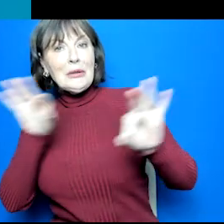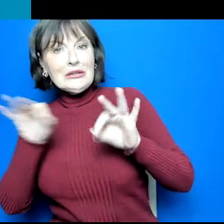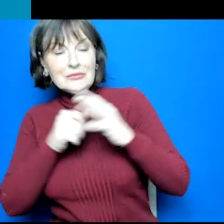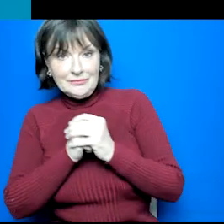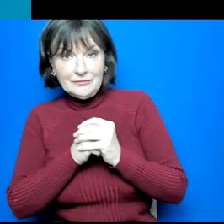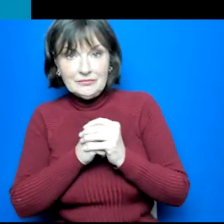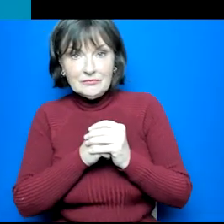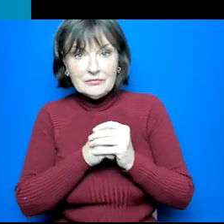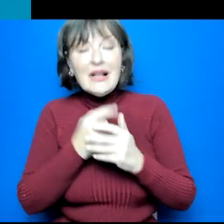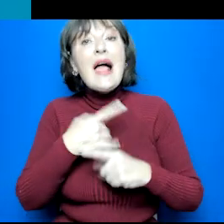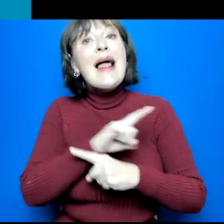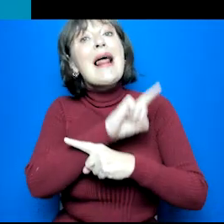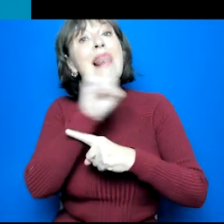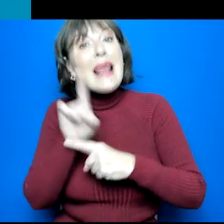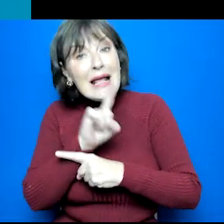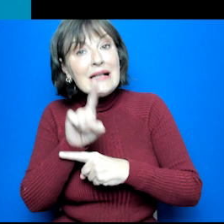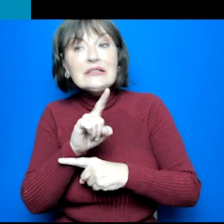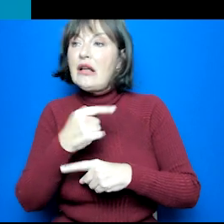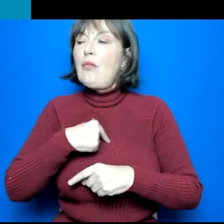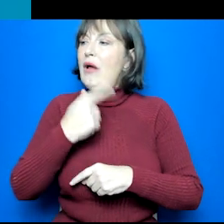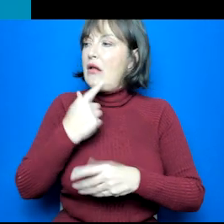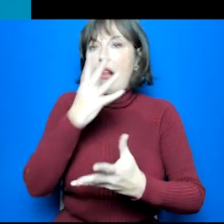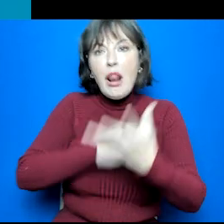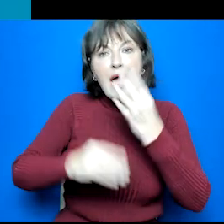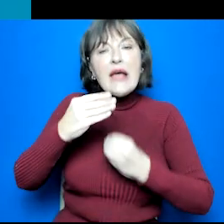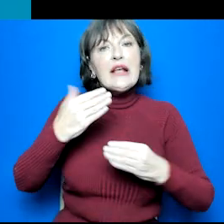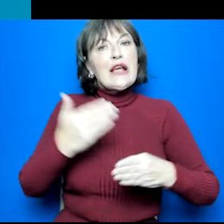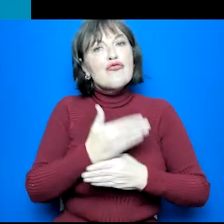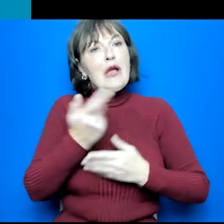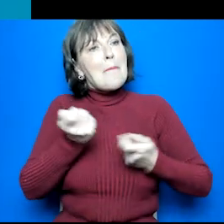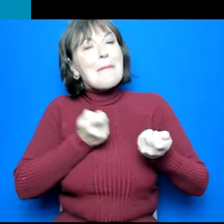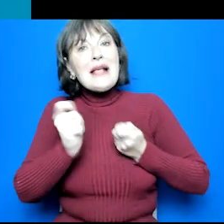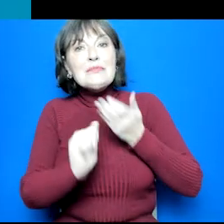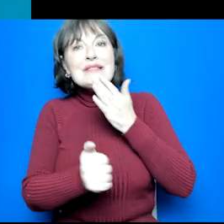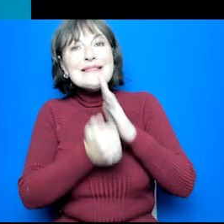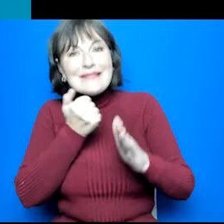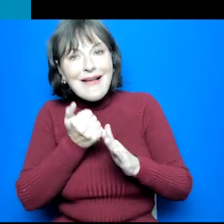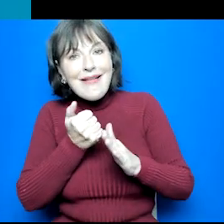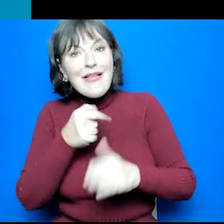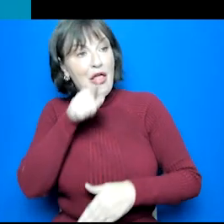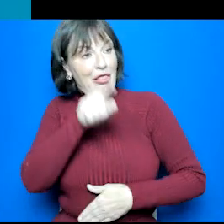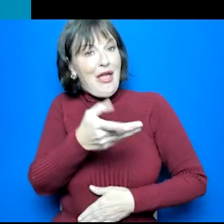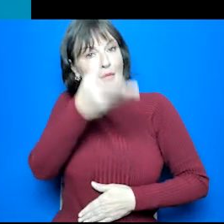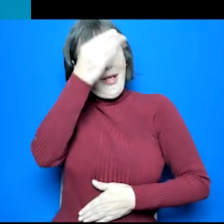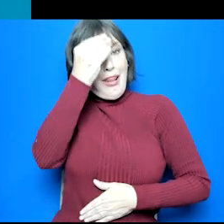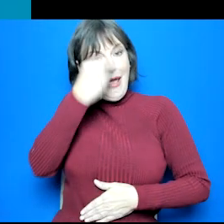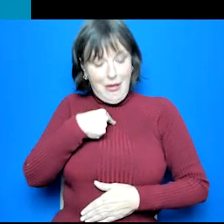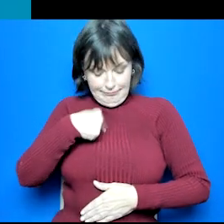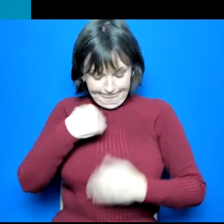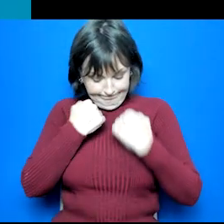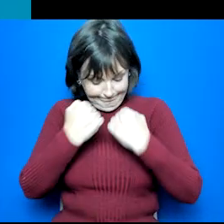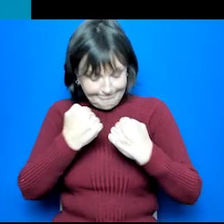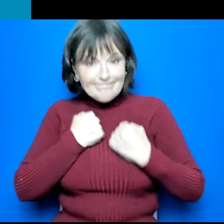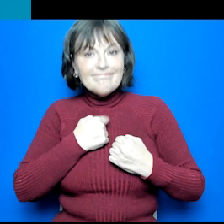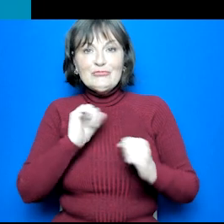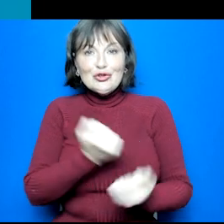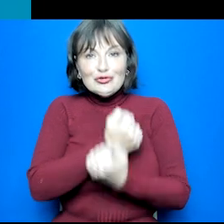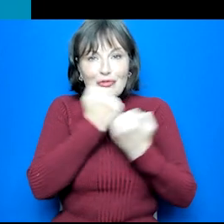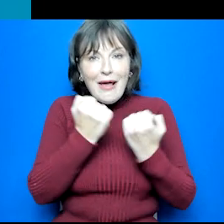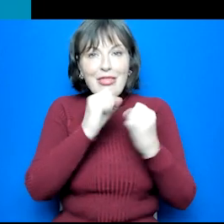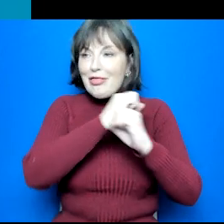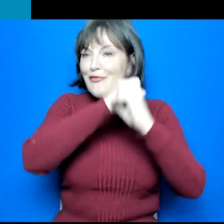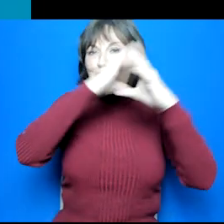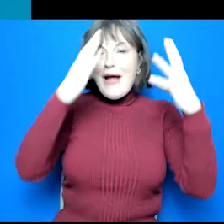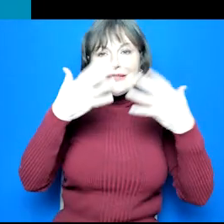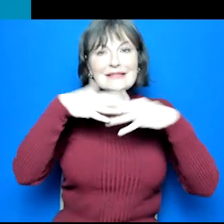skills, what they like, what they're good at, what's out there for them and understanding who can help them can make the process a lot easier